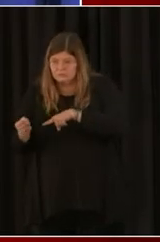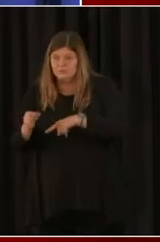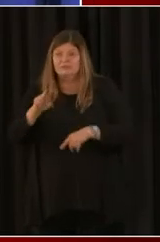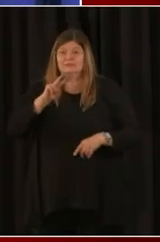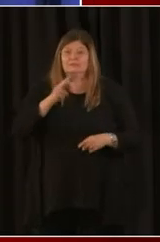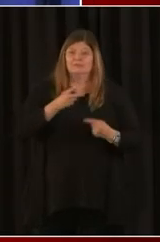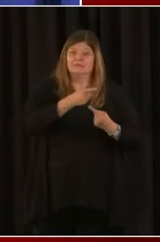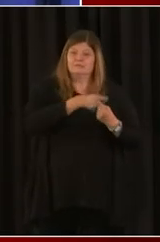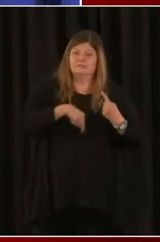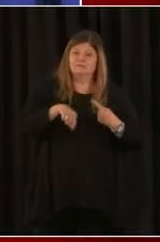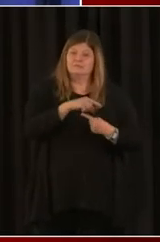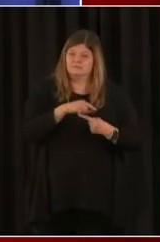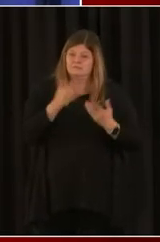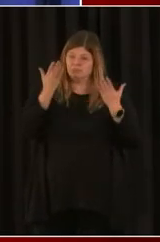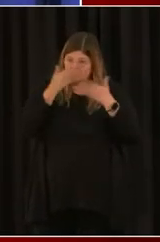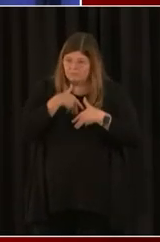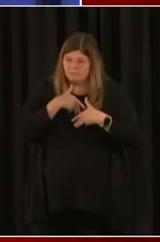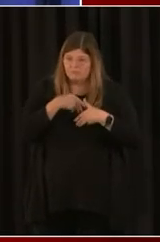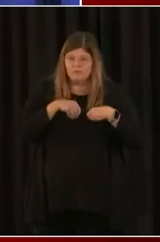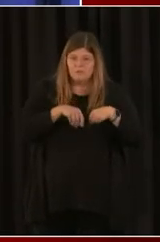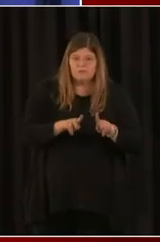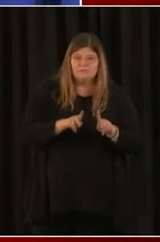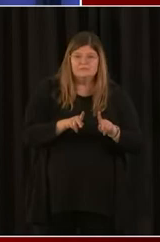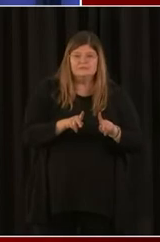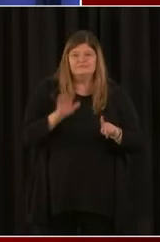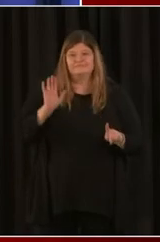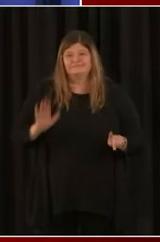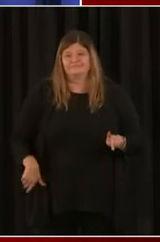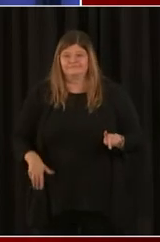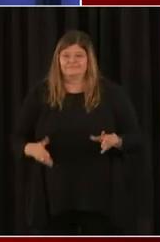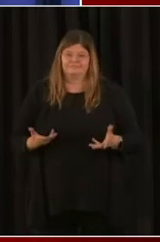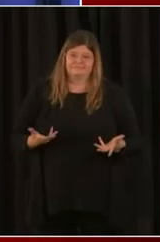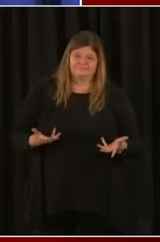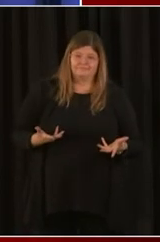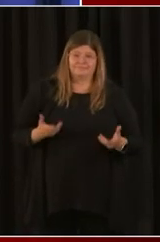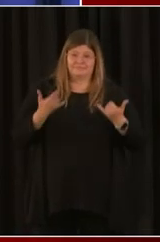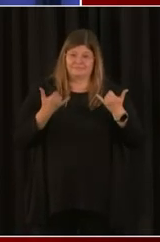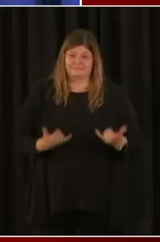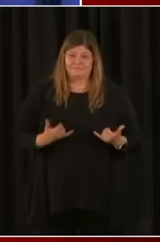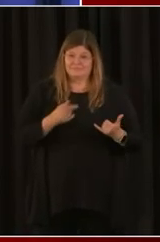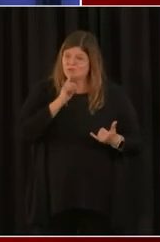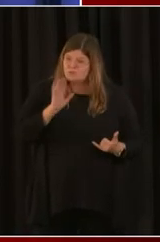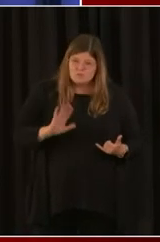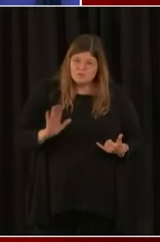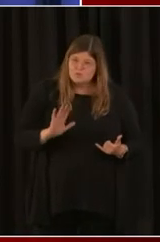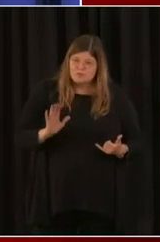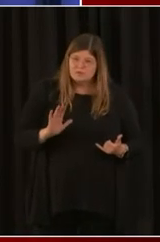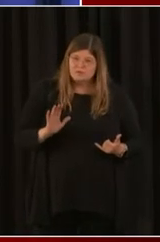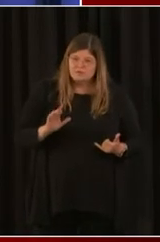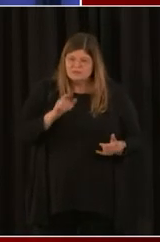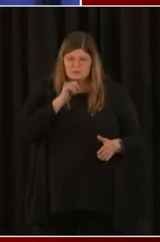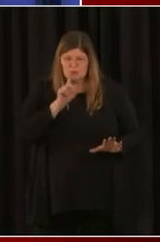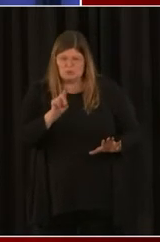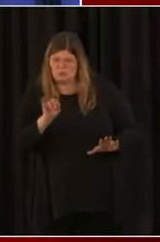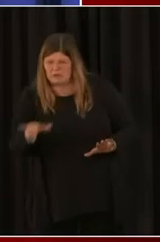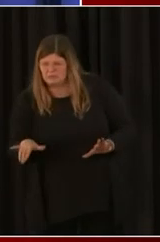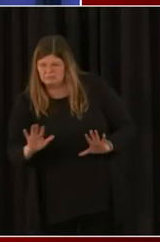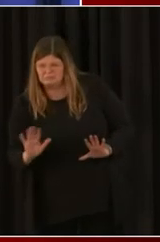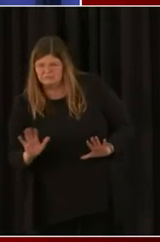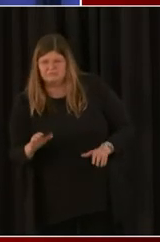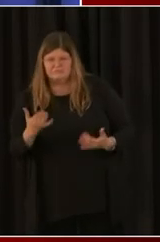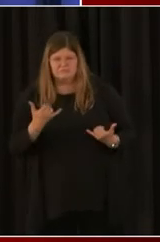opportunity. Or they, you know, had heard something from their first lender saying, I'm not doing this. And then, again, thought it wasn't going to work out for them.